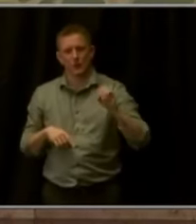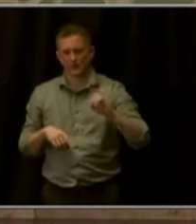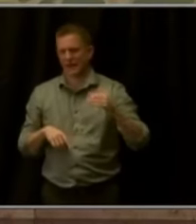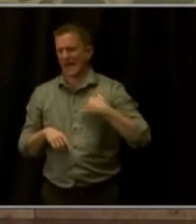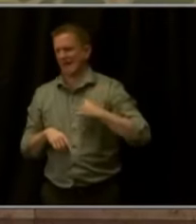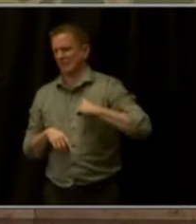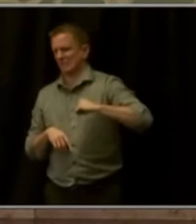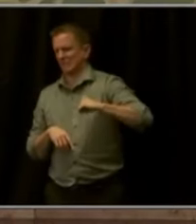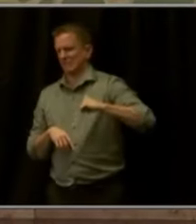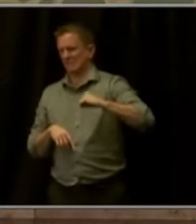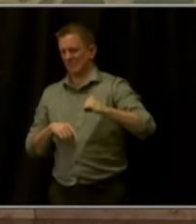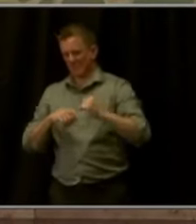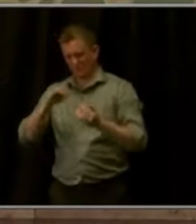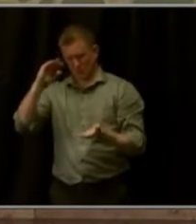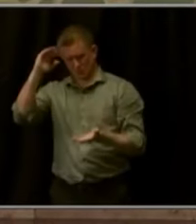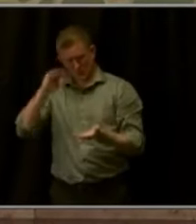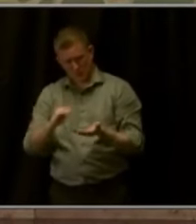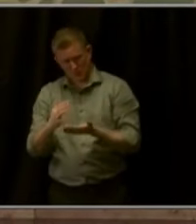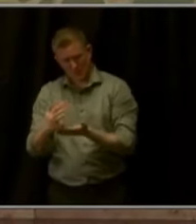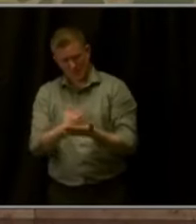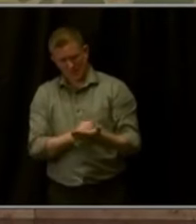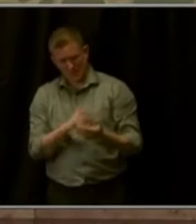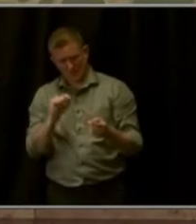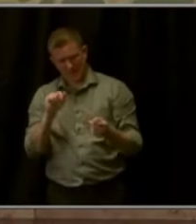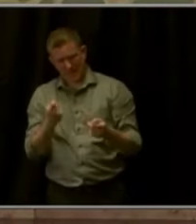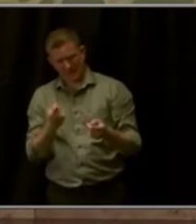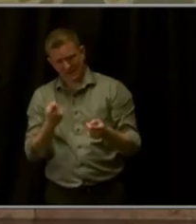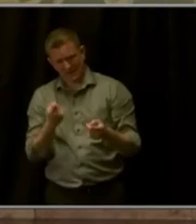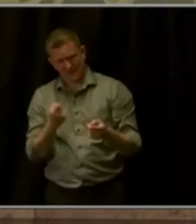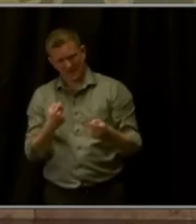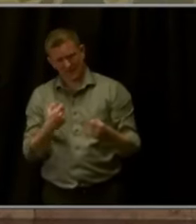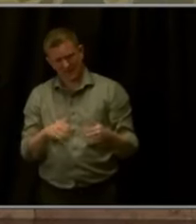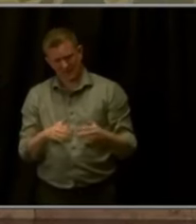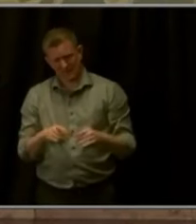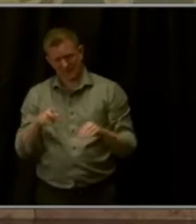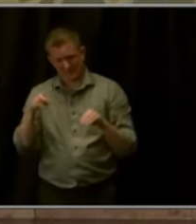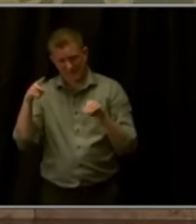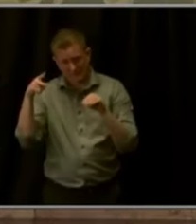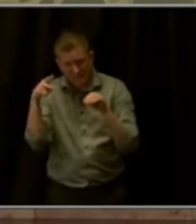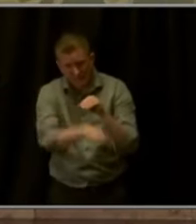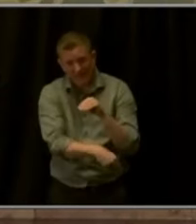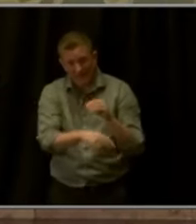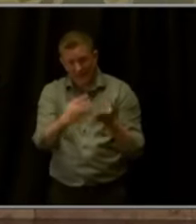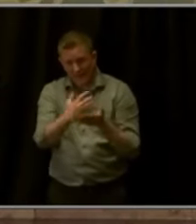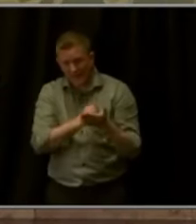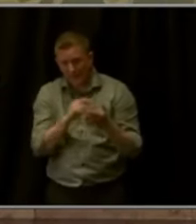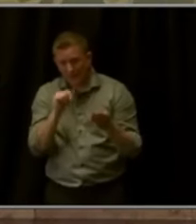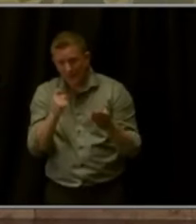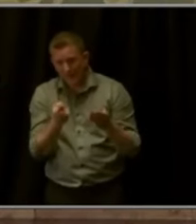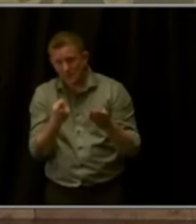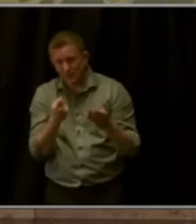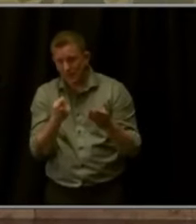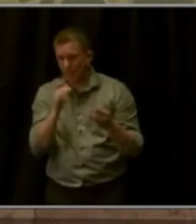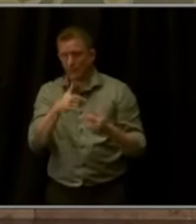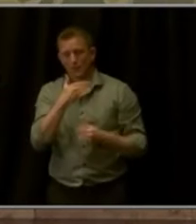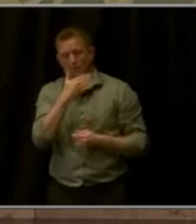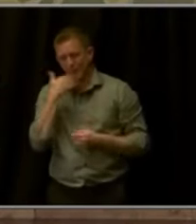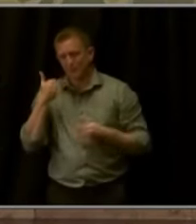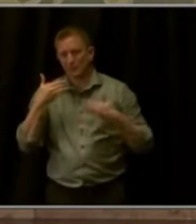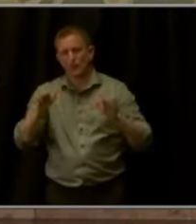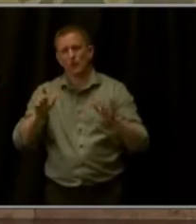reducing our income tax rate, but cutting the income tax rate is the most effective way to further our economic growth.